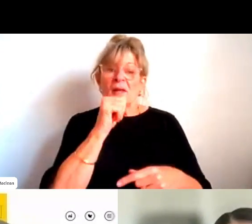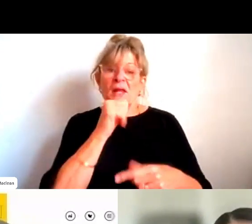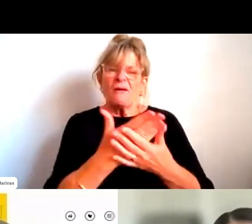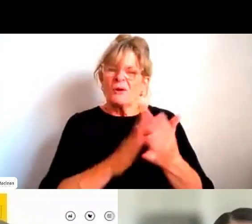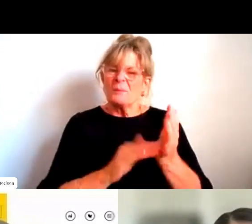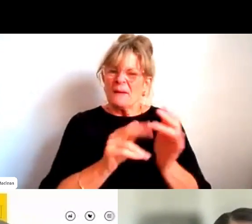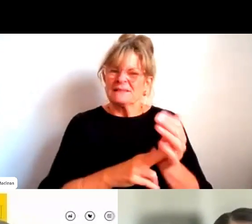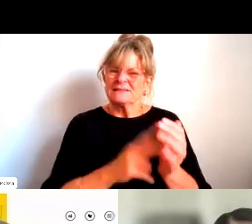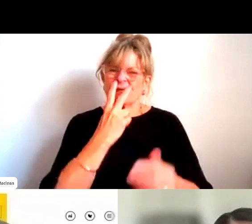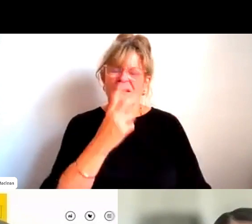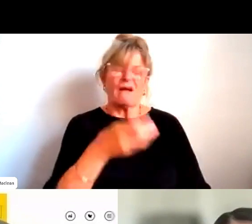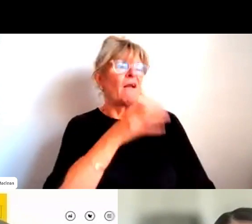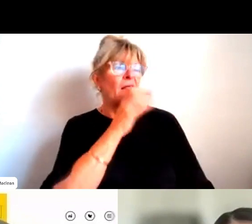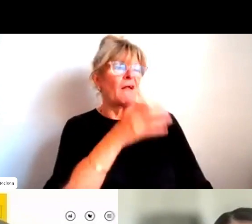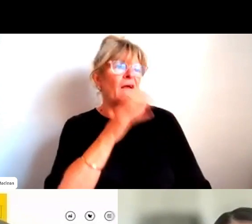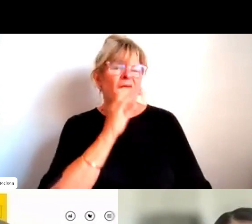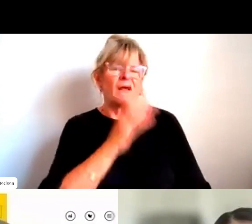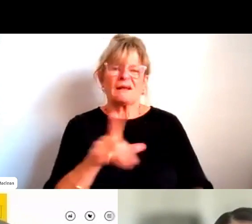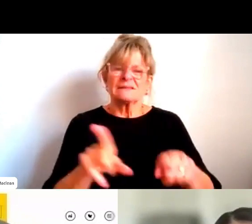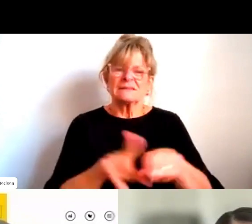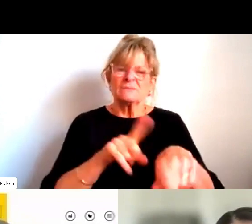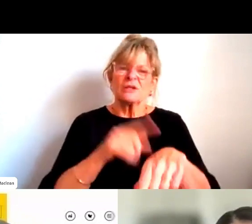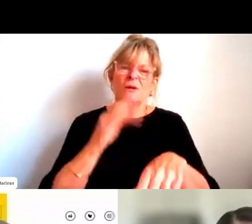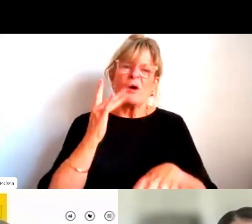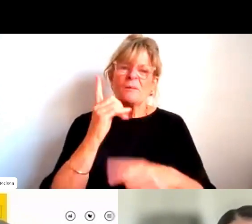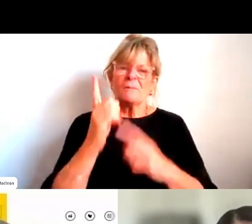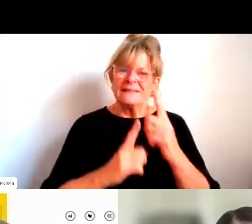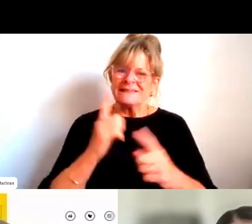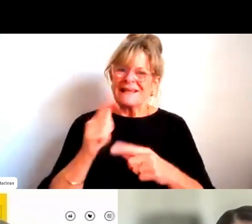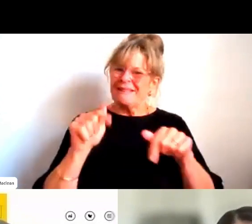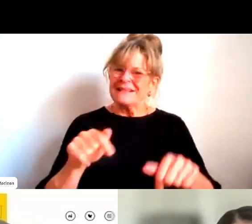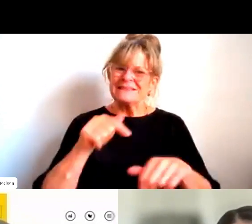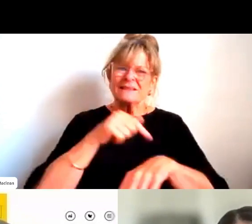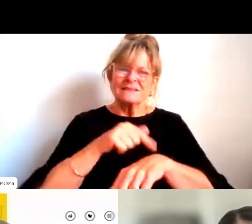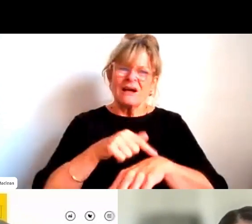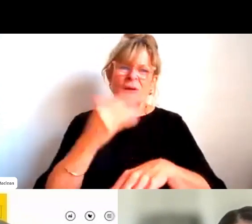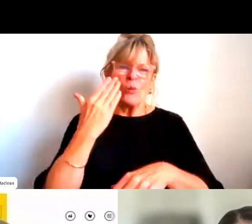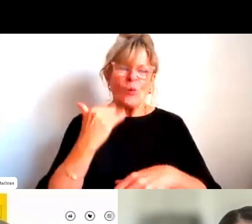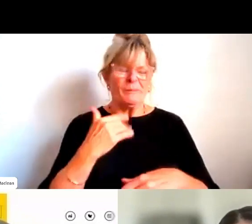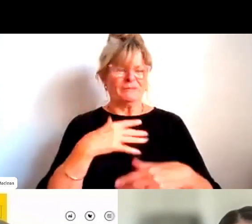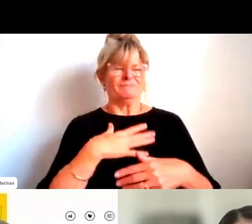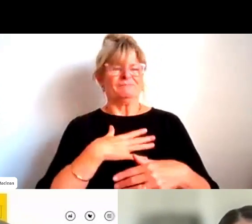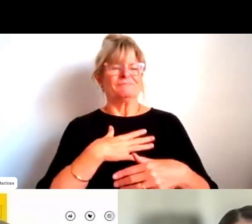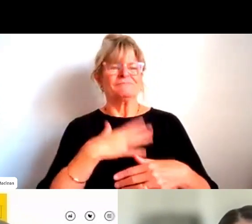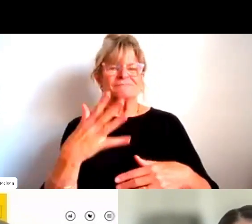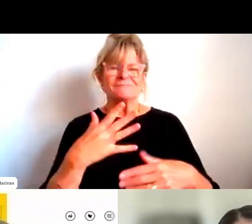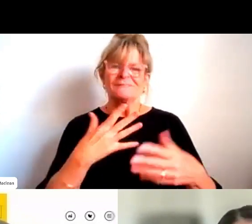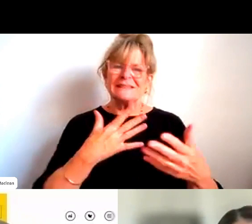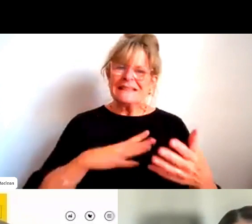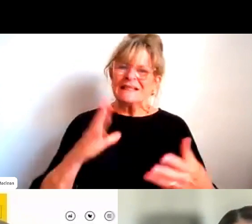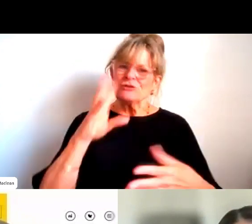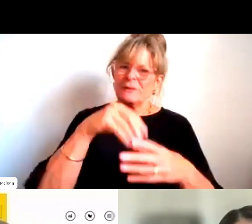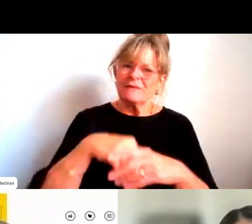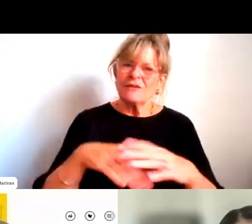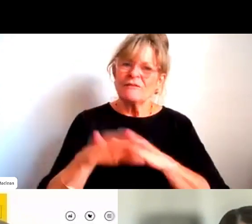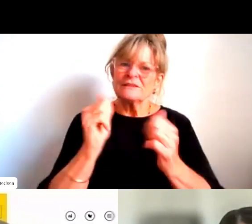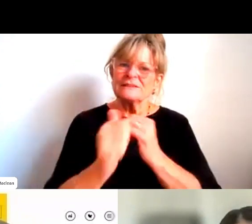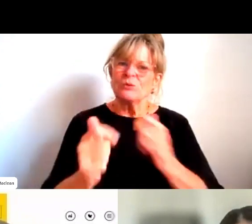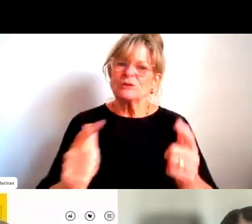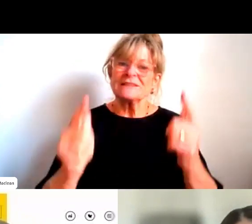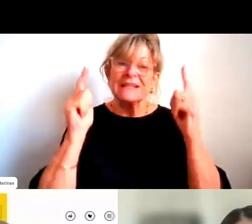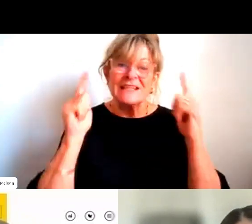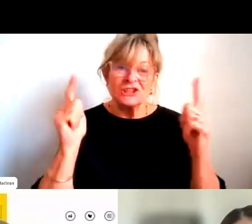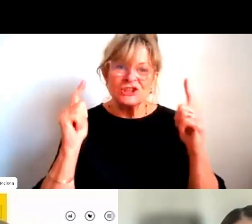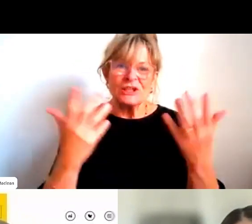which is, you know, these are the kind of environments women have to be at in sports leadership. So how many are going to stay on?